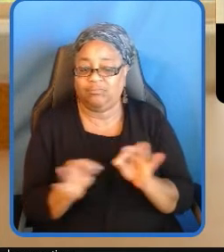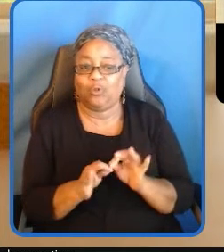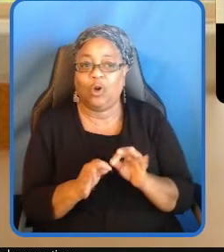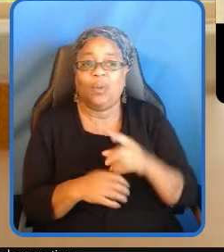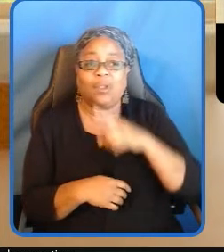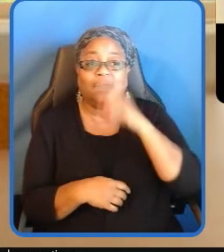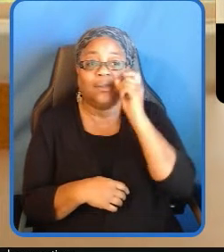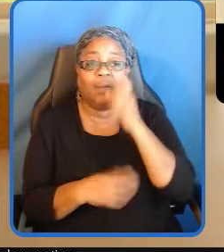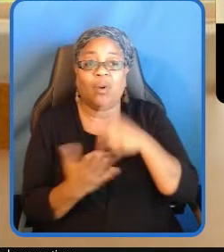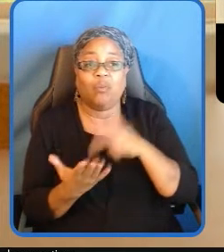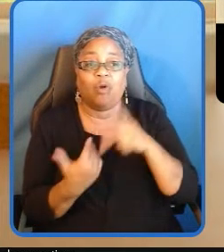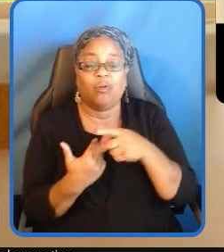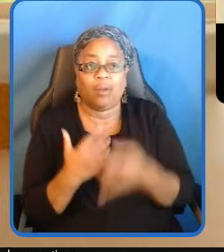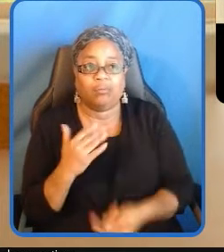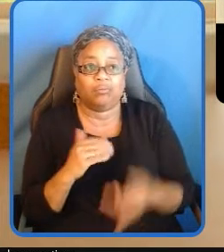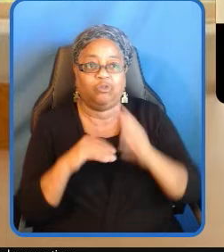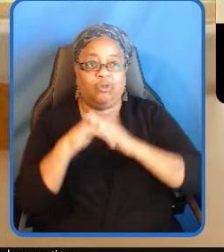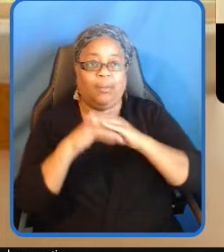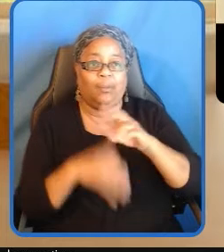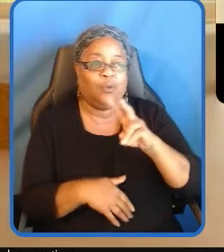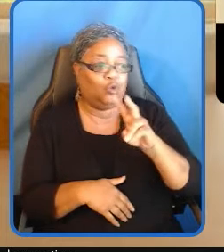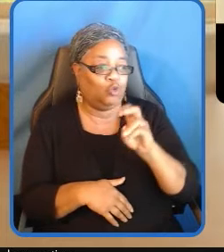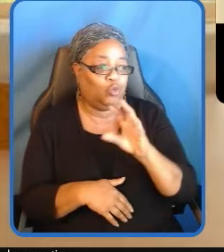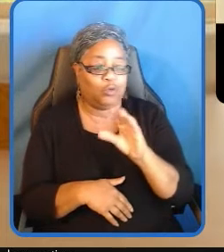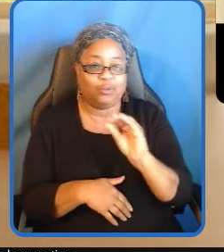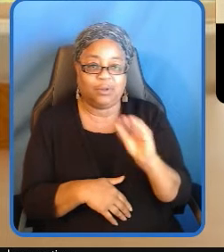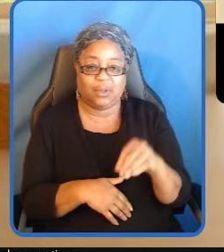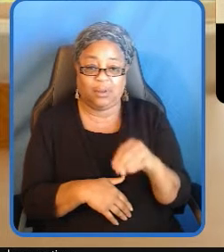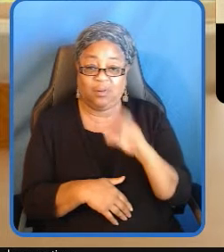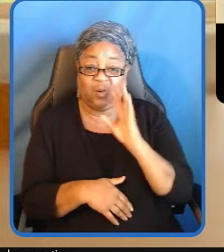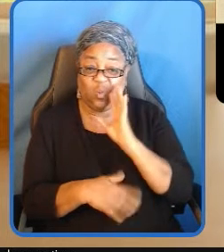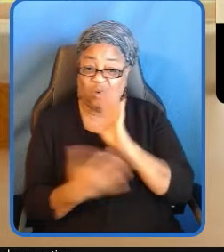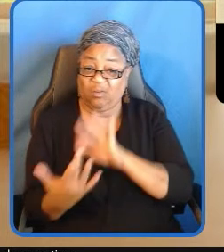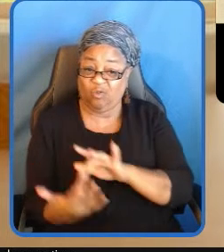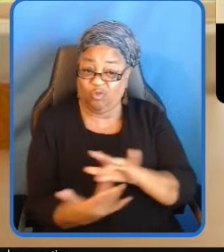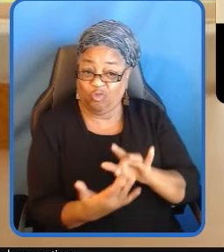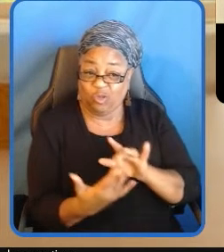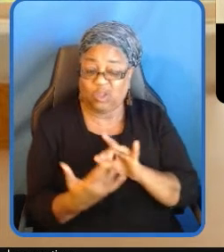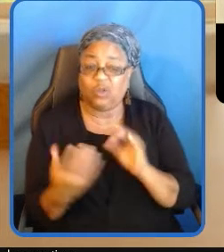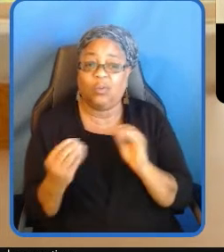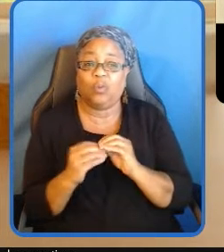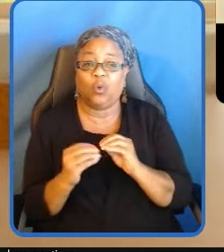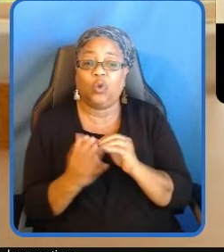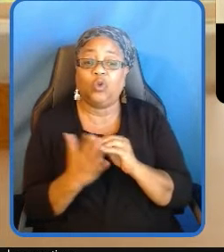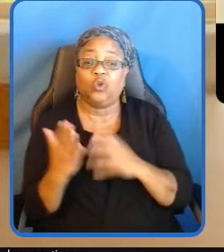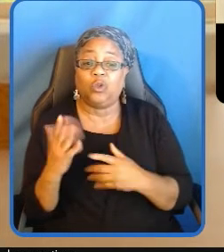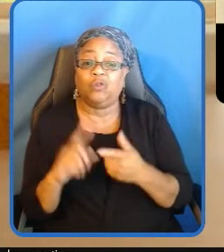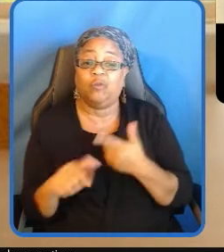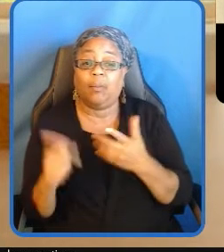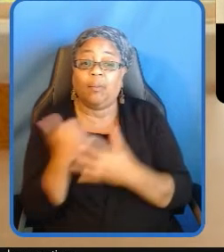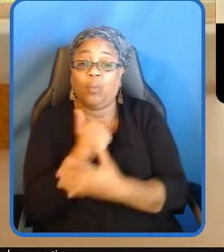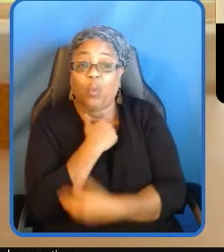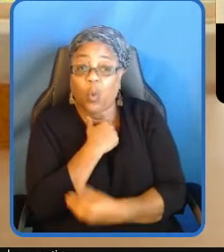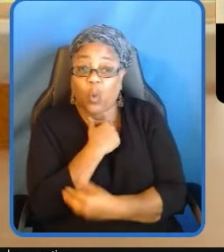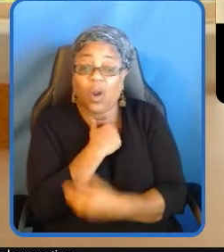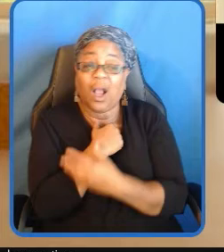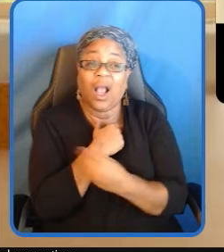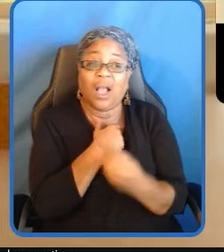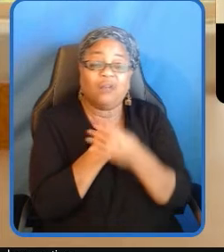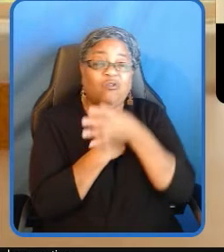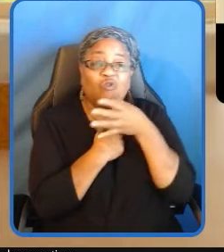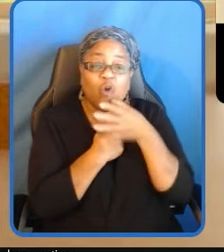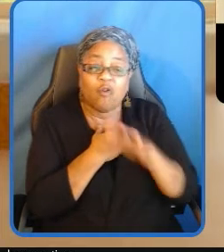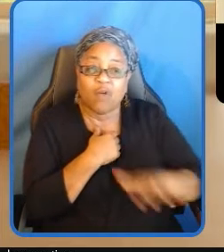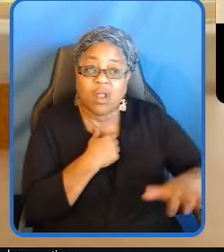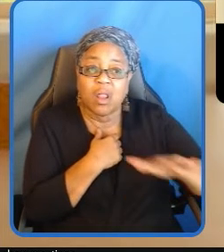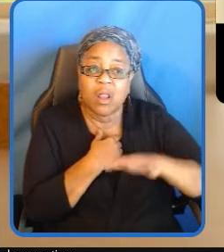200 percent we reached more students from poor and rural parts of the country all of this taught